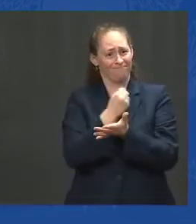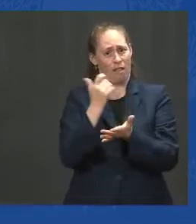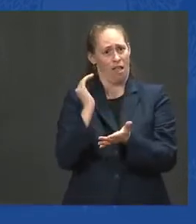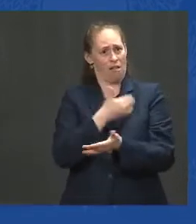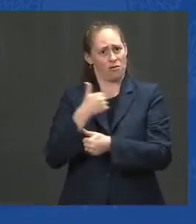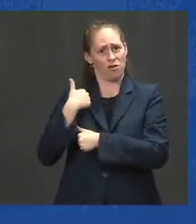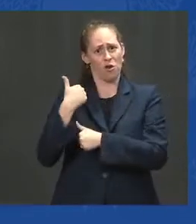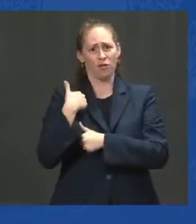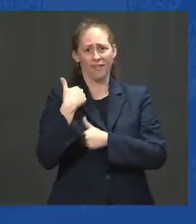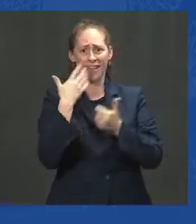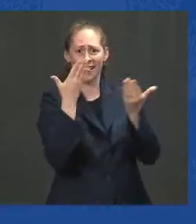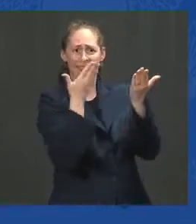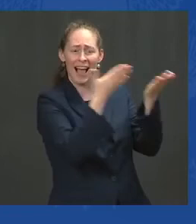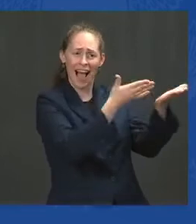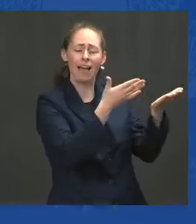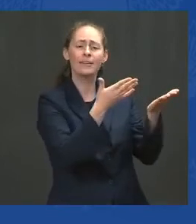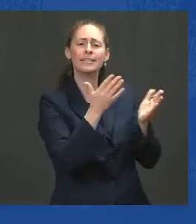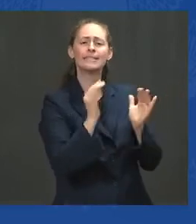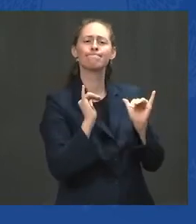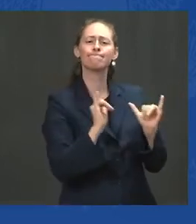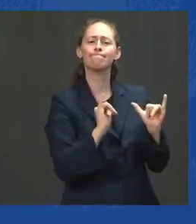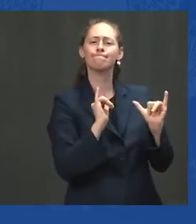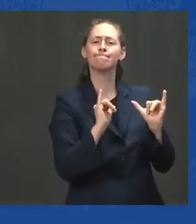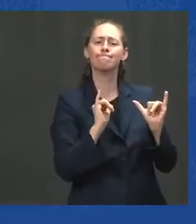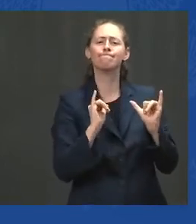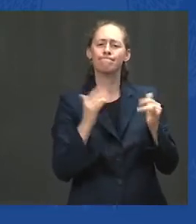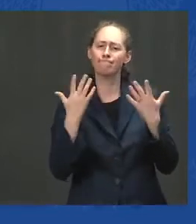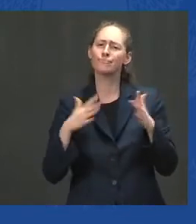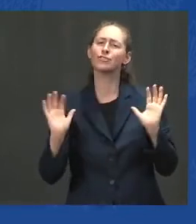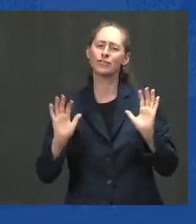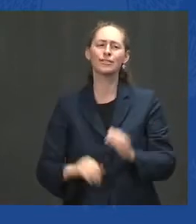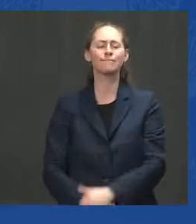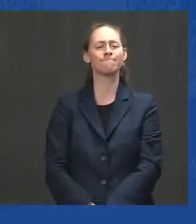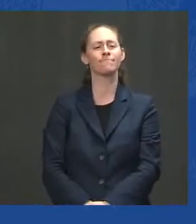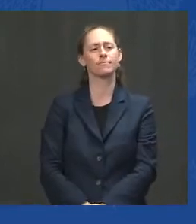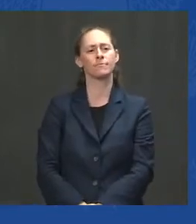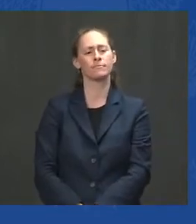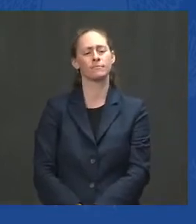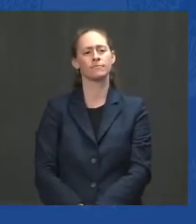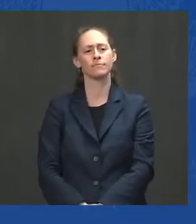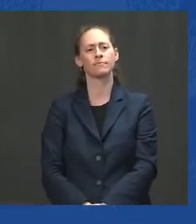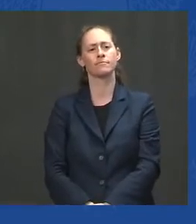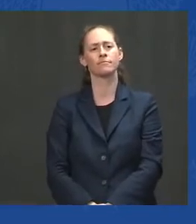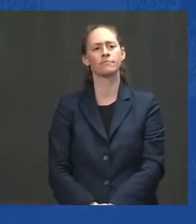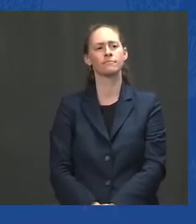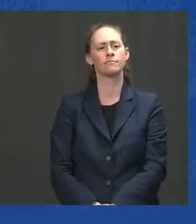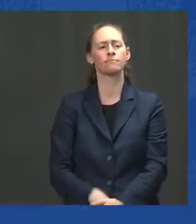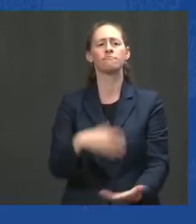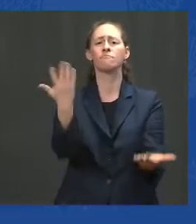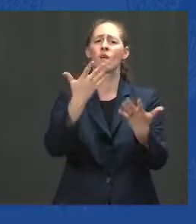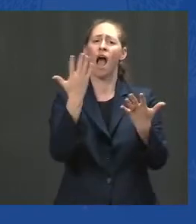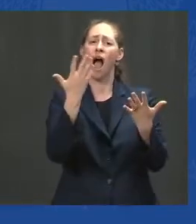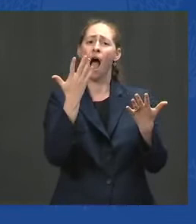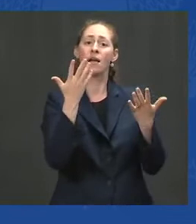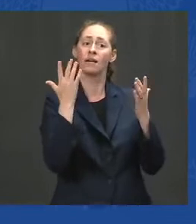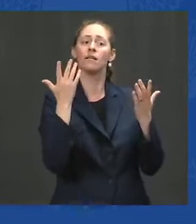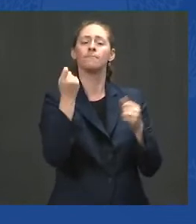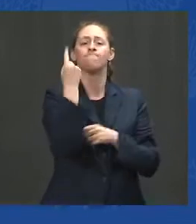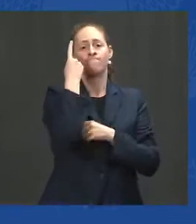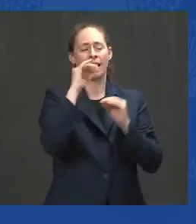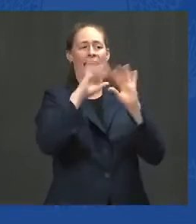understand firsthand what was and was not possible in Afghanistan. So now we're focused